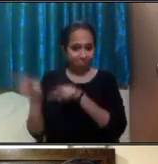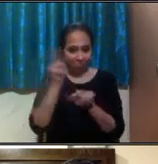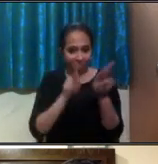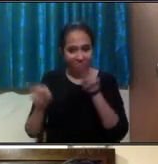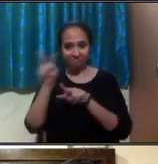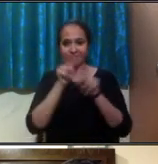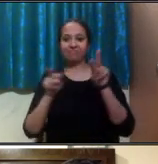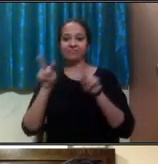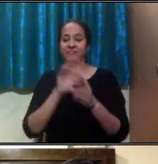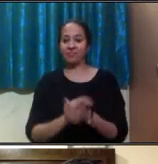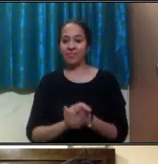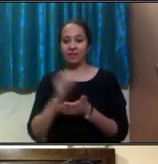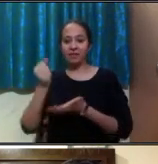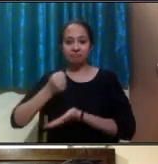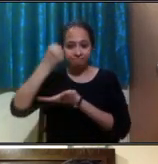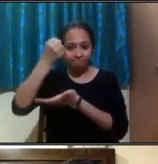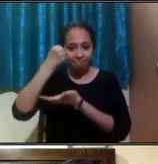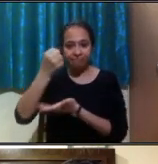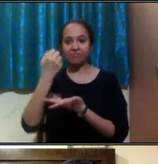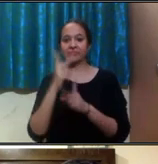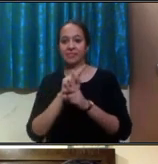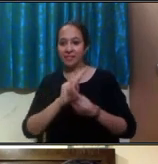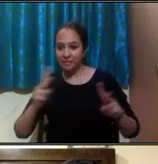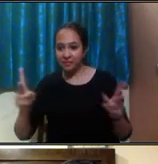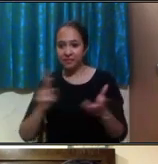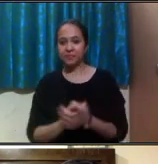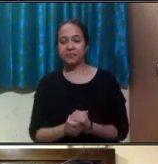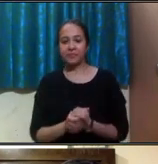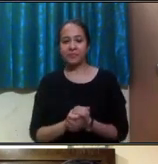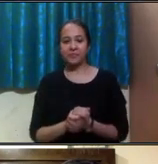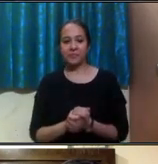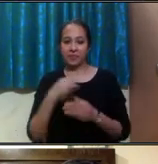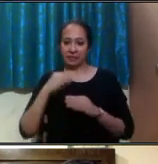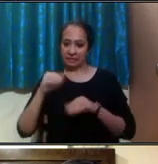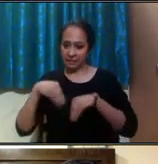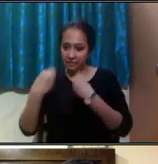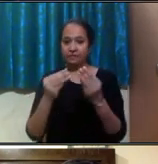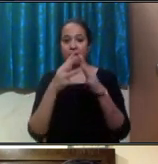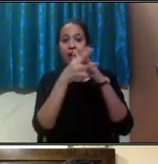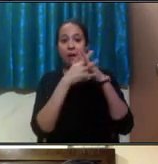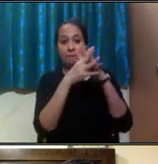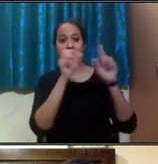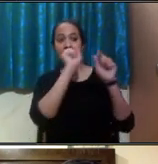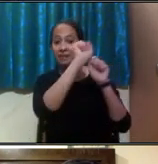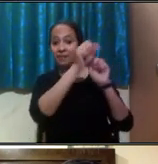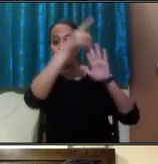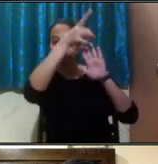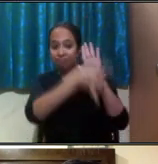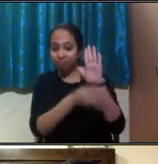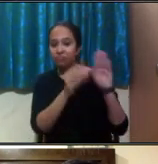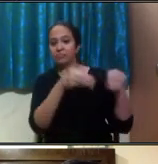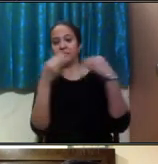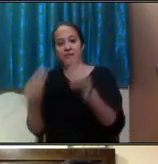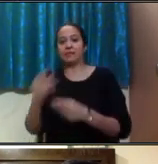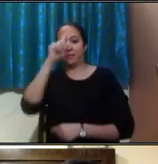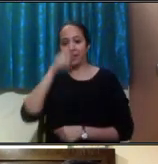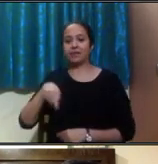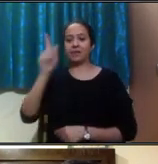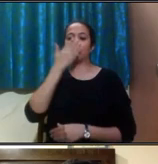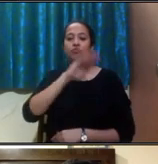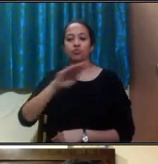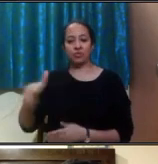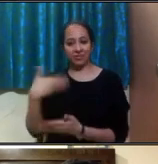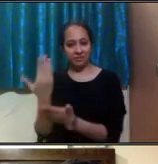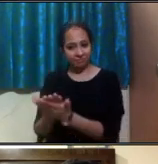activities in Western as well as EducationUSA activities in Western India. The goal